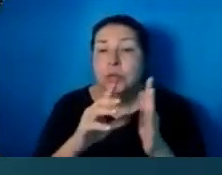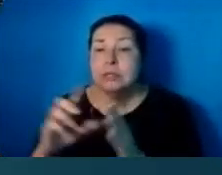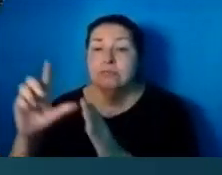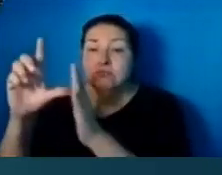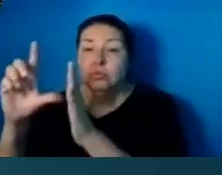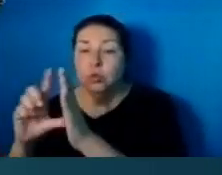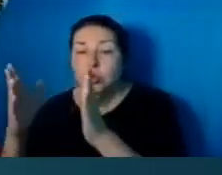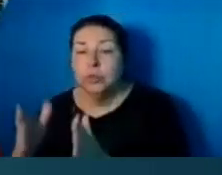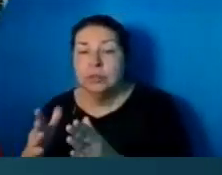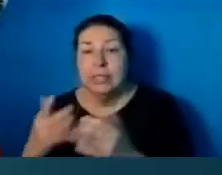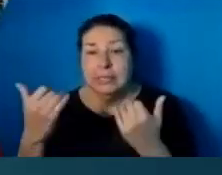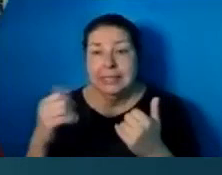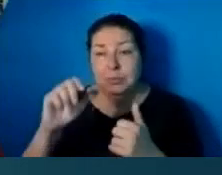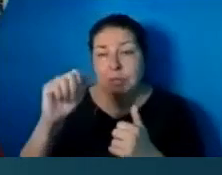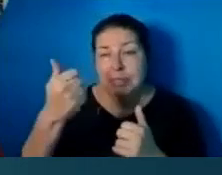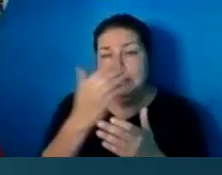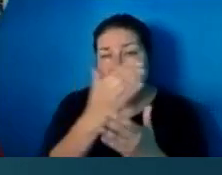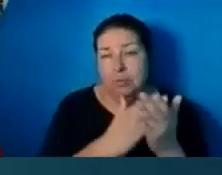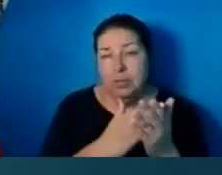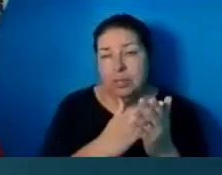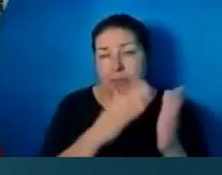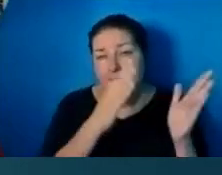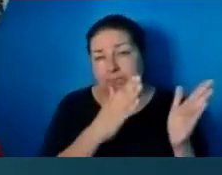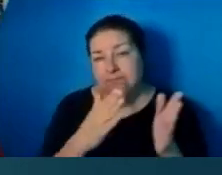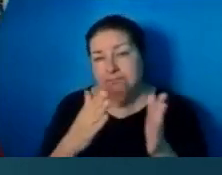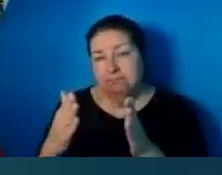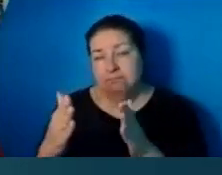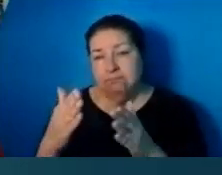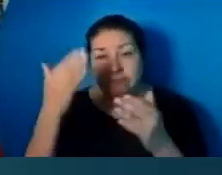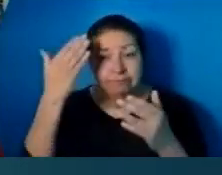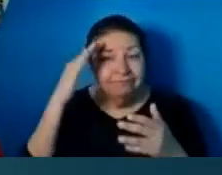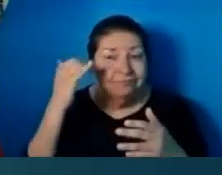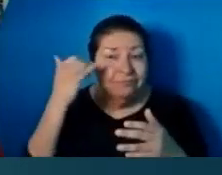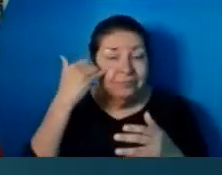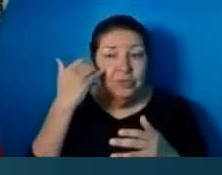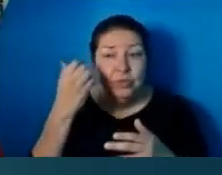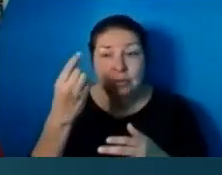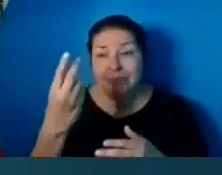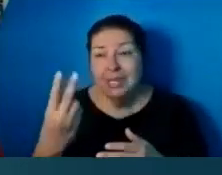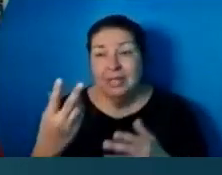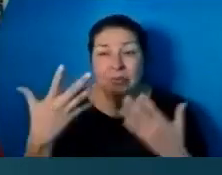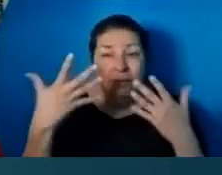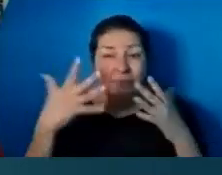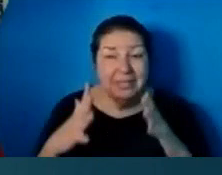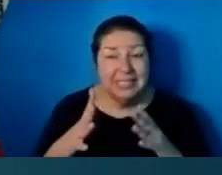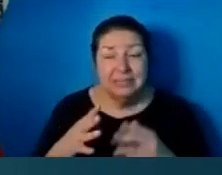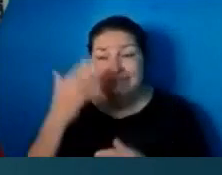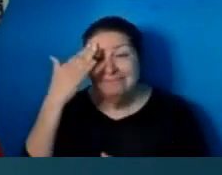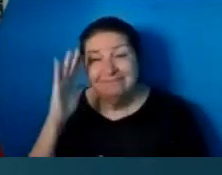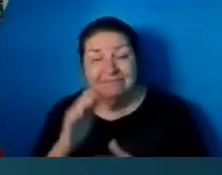10th part of this series, and I don't know whether we're even halfway done yet.